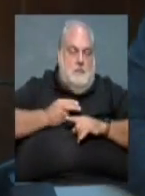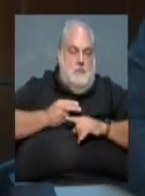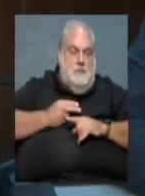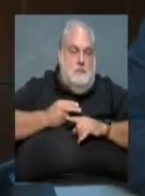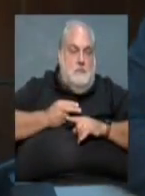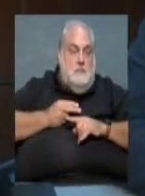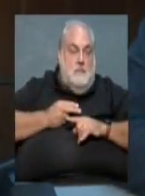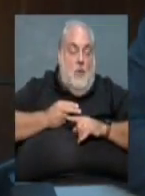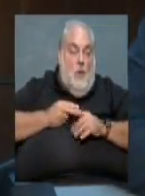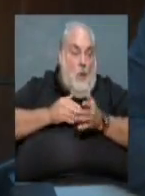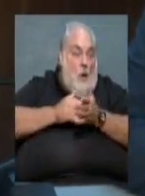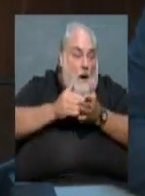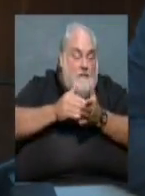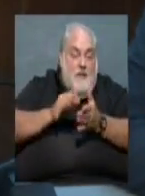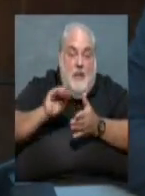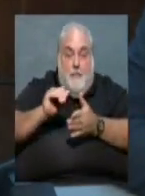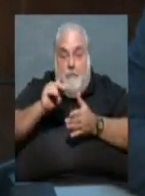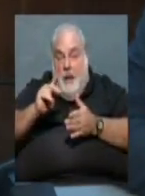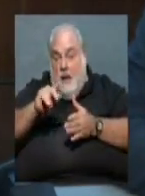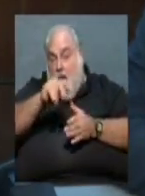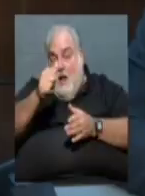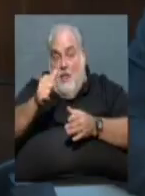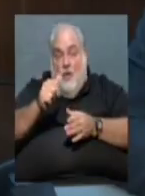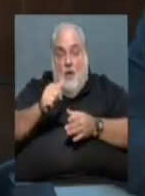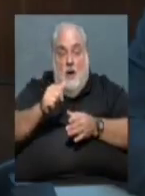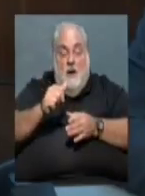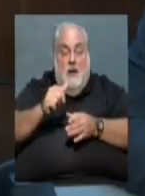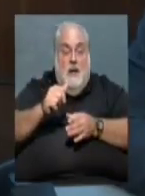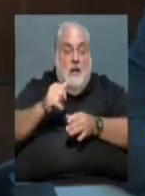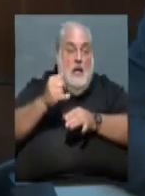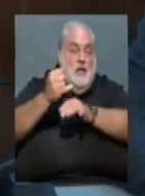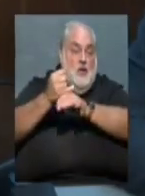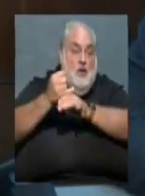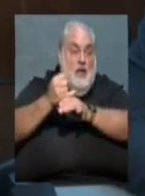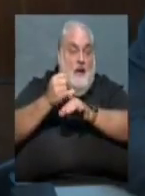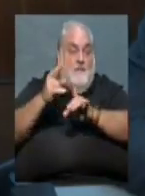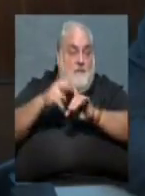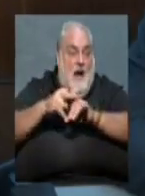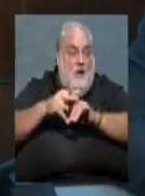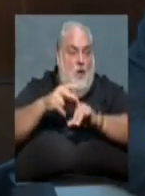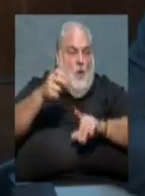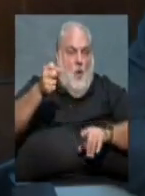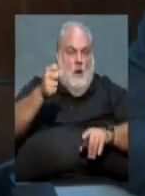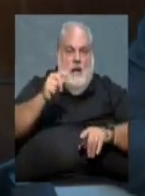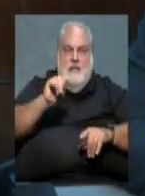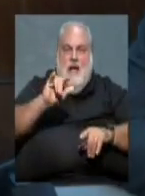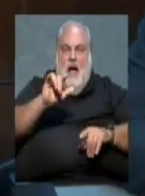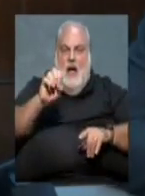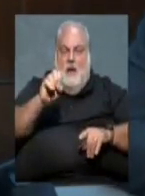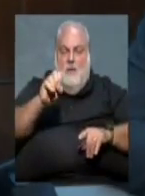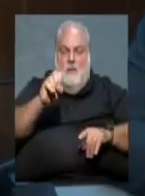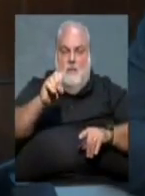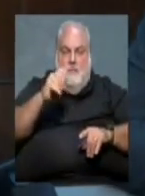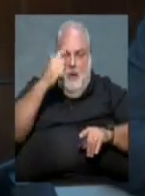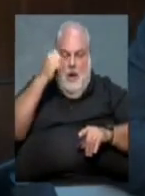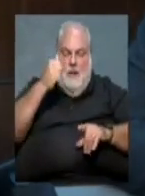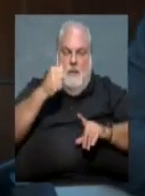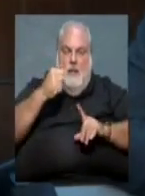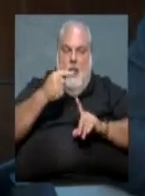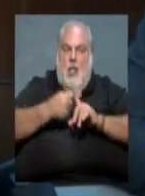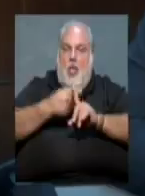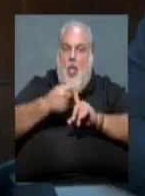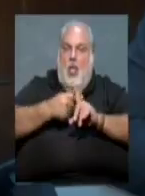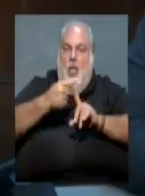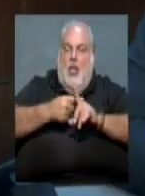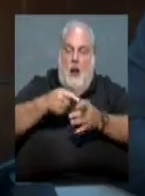opportunity, we find out that banks and other lending institutions are holding title to that. I mean, they've got a mortgage on that property, and